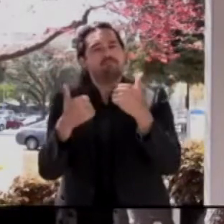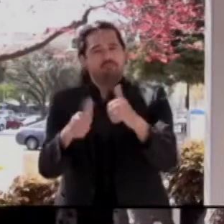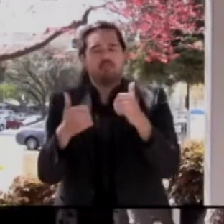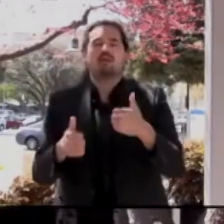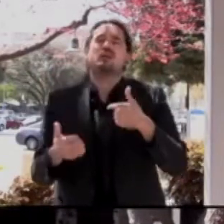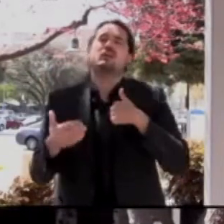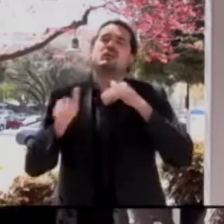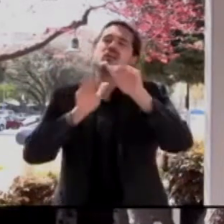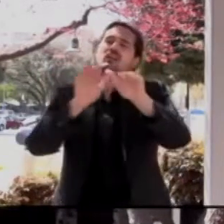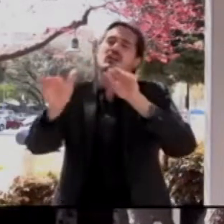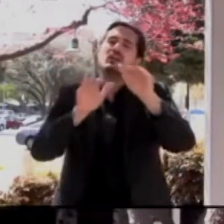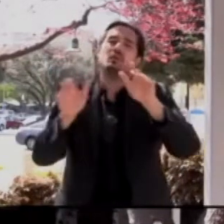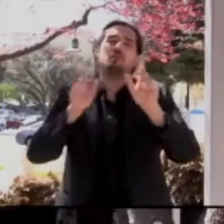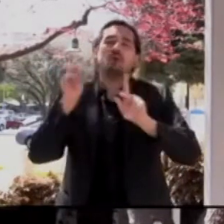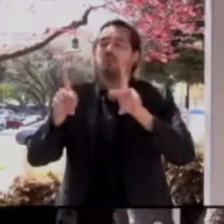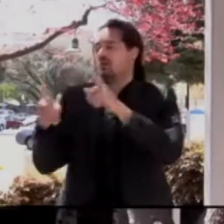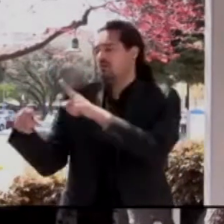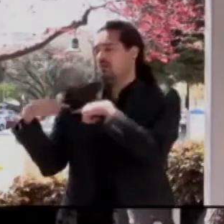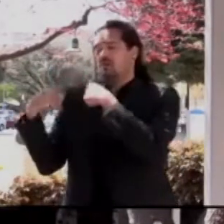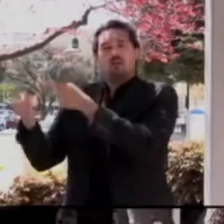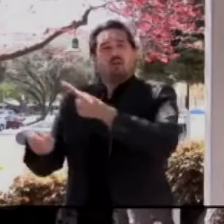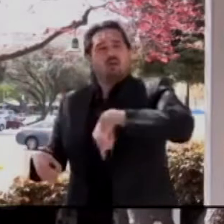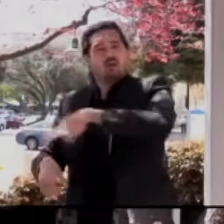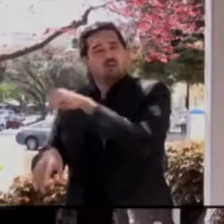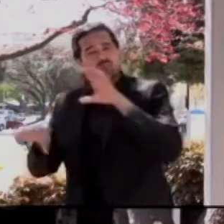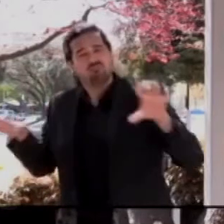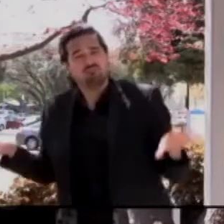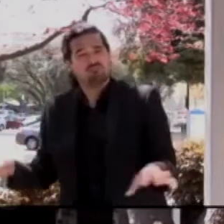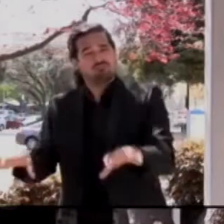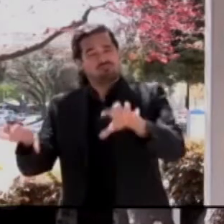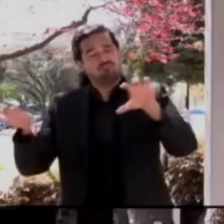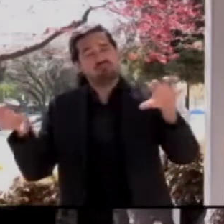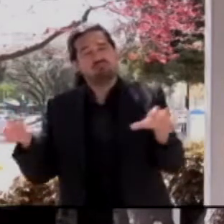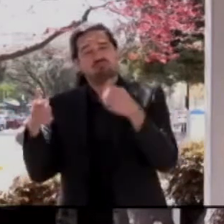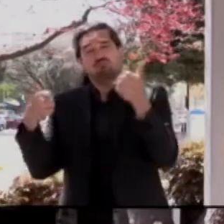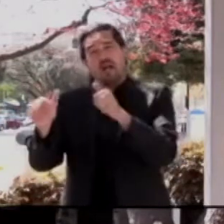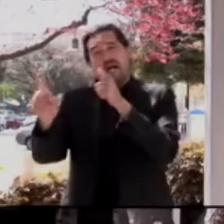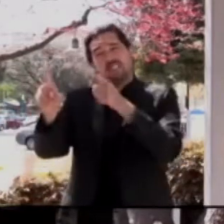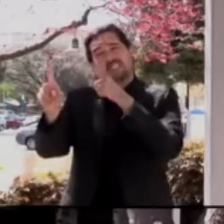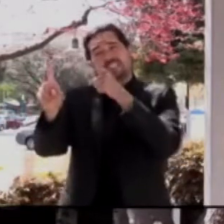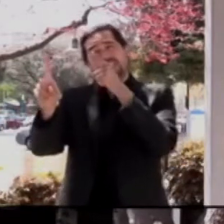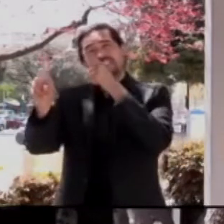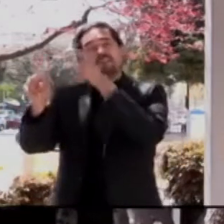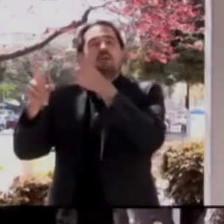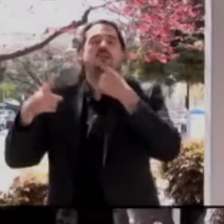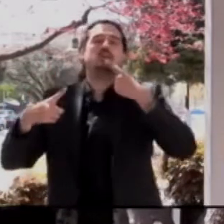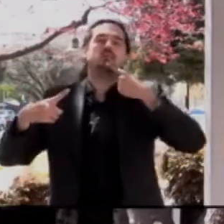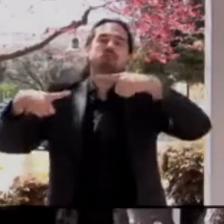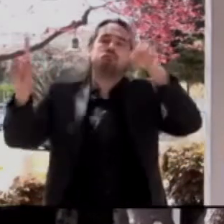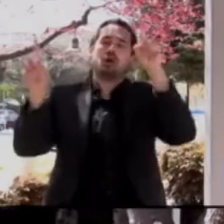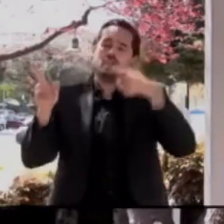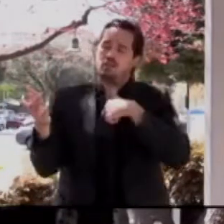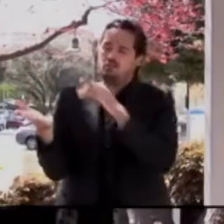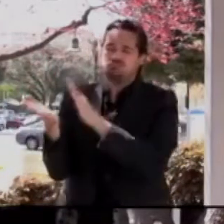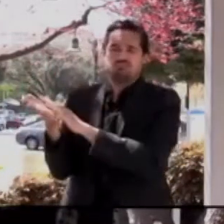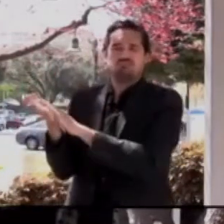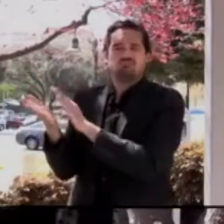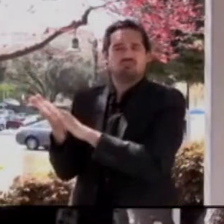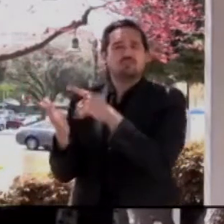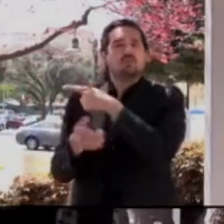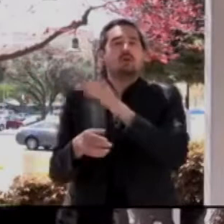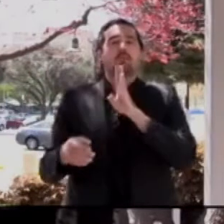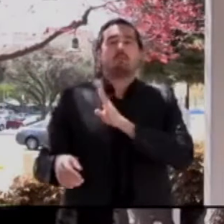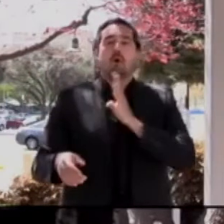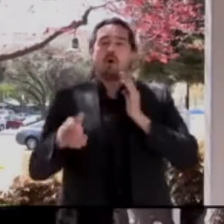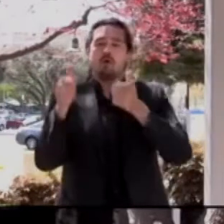And I'd like to thank the support of our Board of Supervisors and county administration who've dedicated the resources to make sure that we were ready